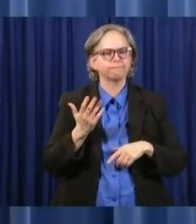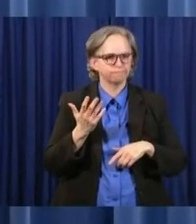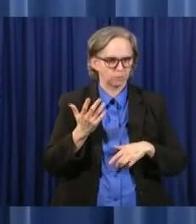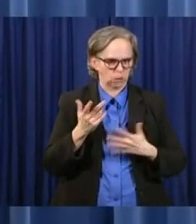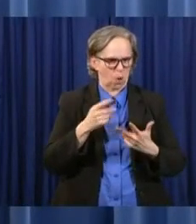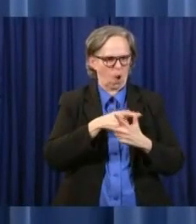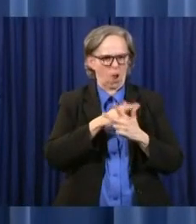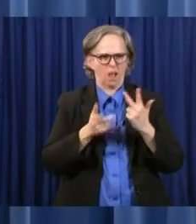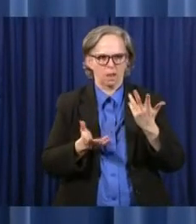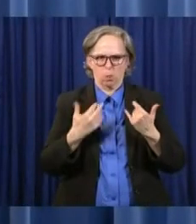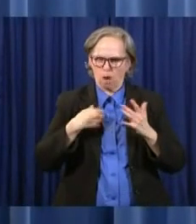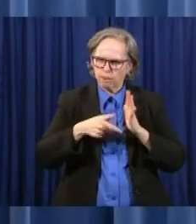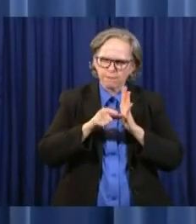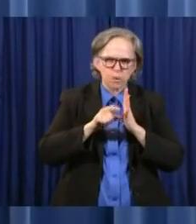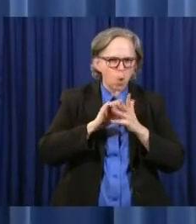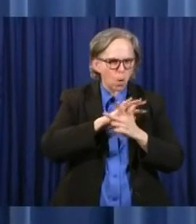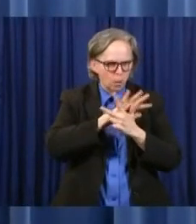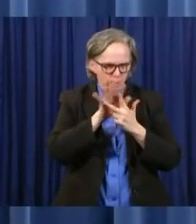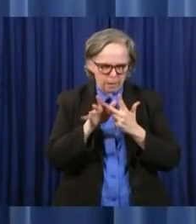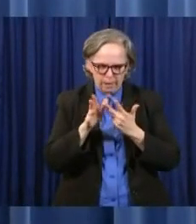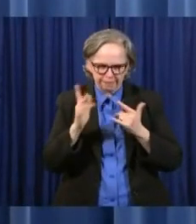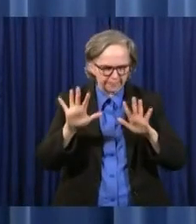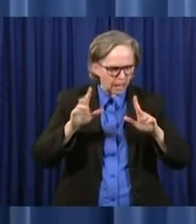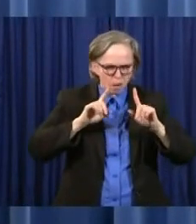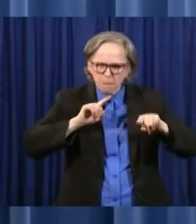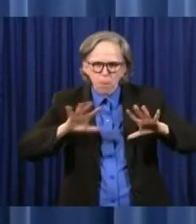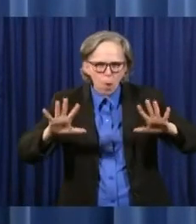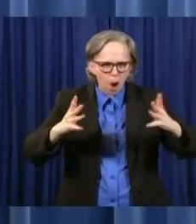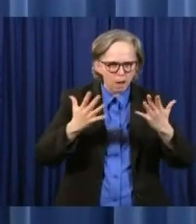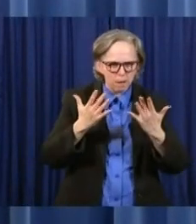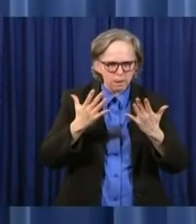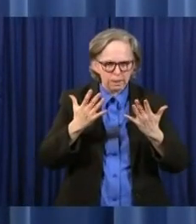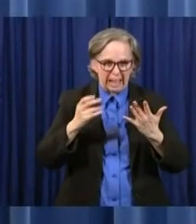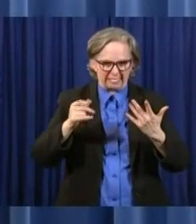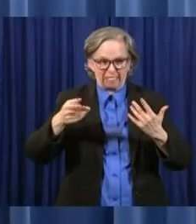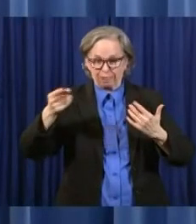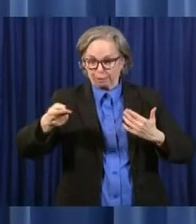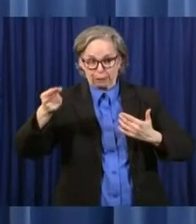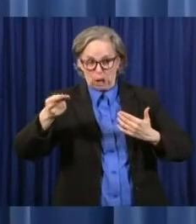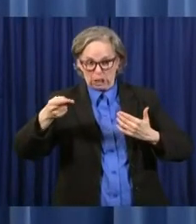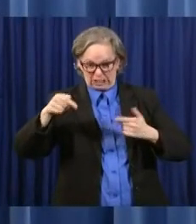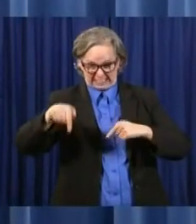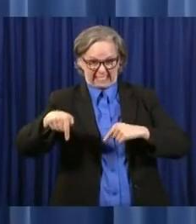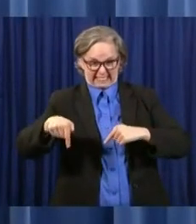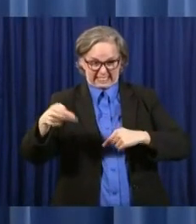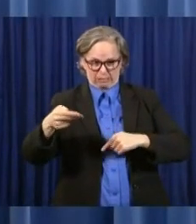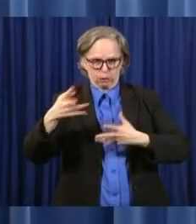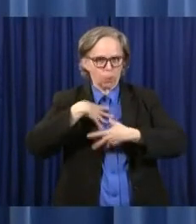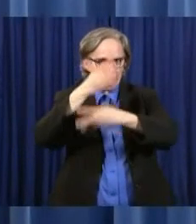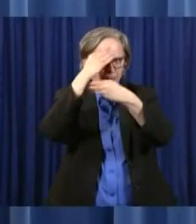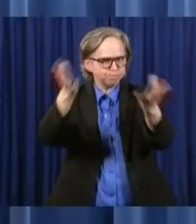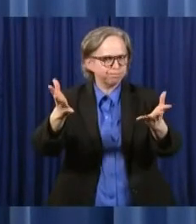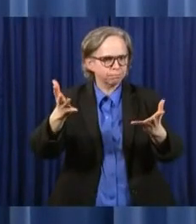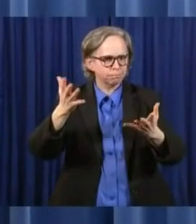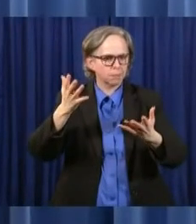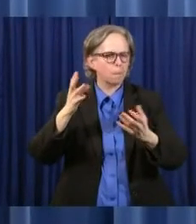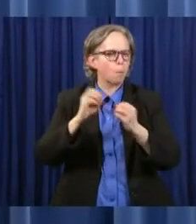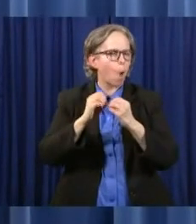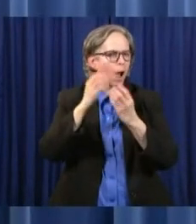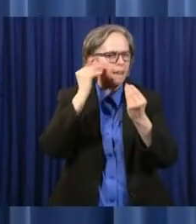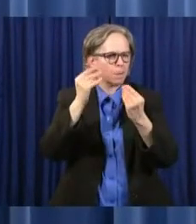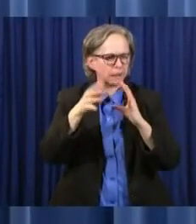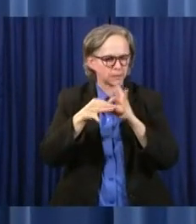reviewing these, and, uh, we hope on Thursday, uh, to have some announcements about that.